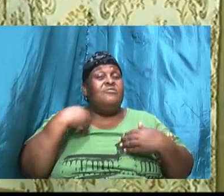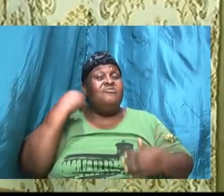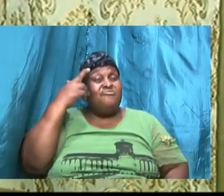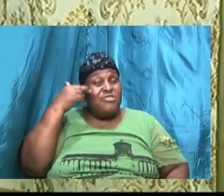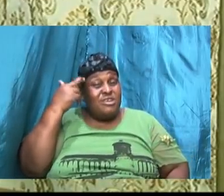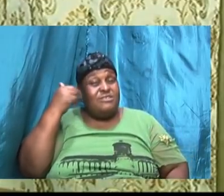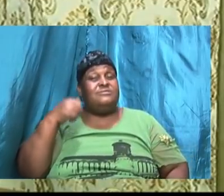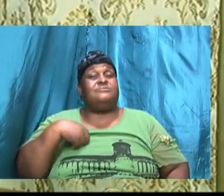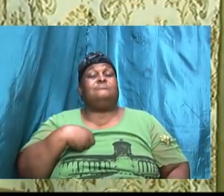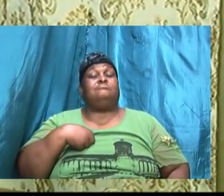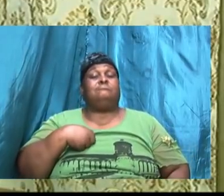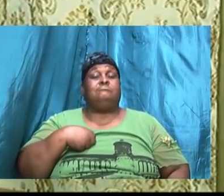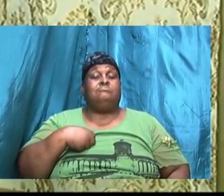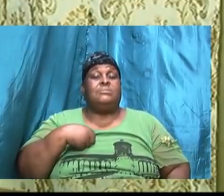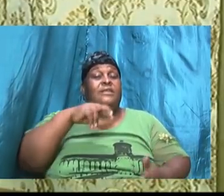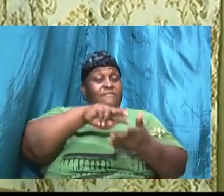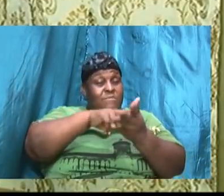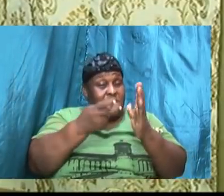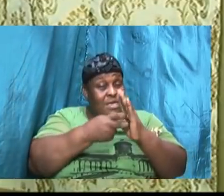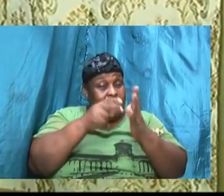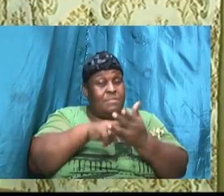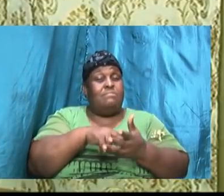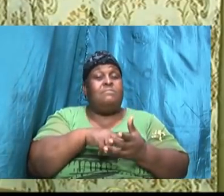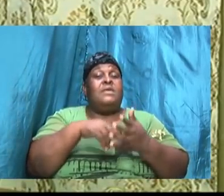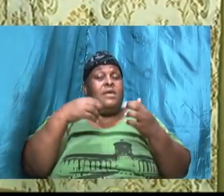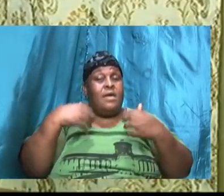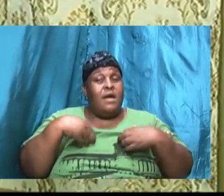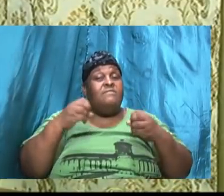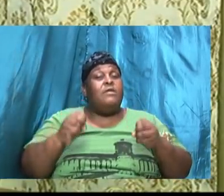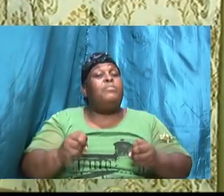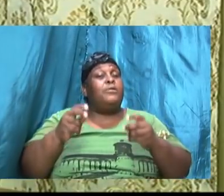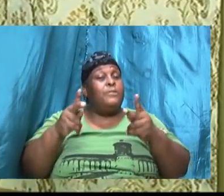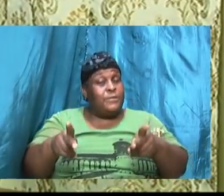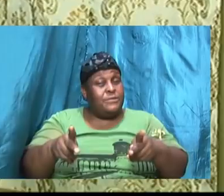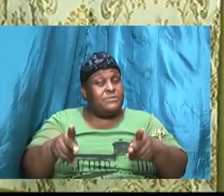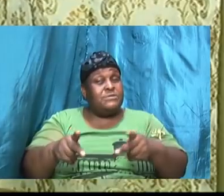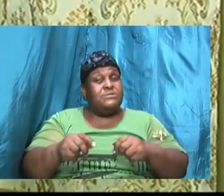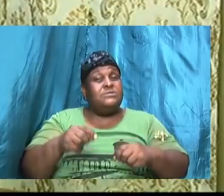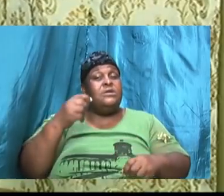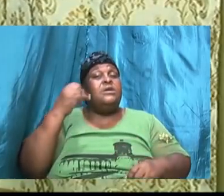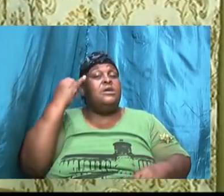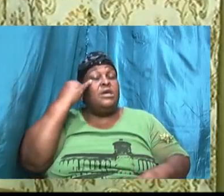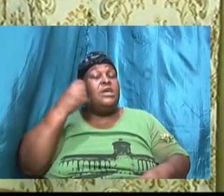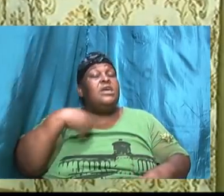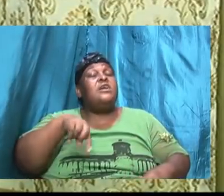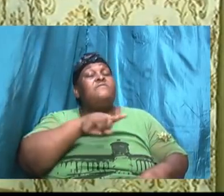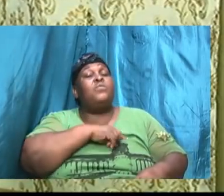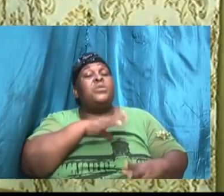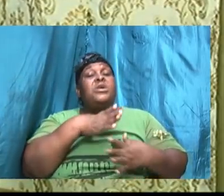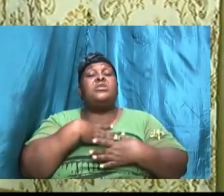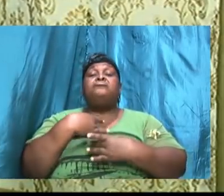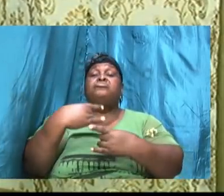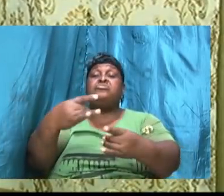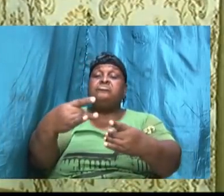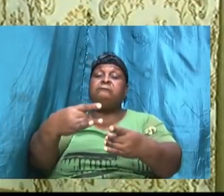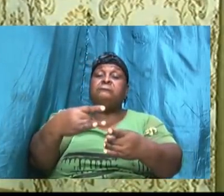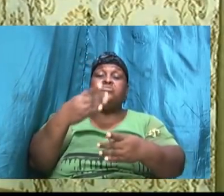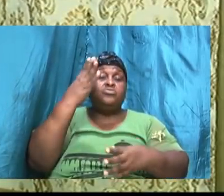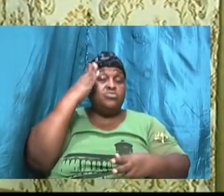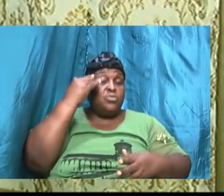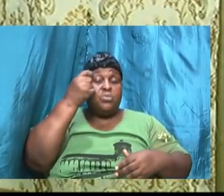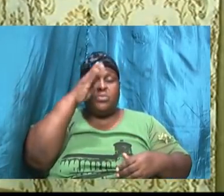God's will for our life has purpose if we are interested in knowing God's plan